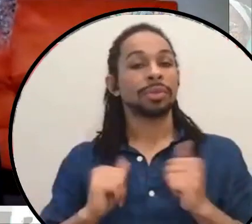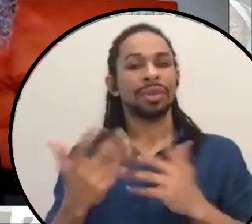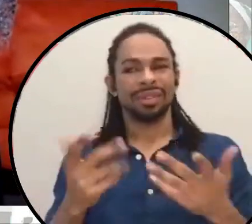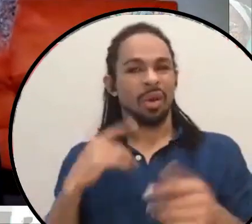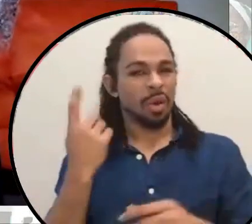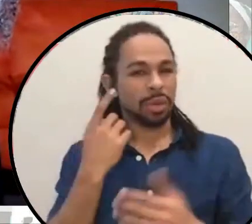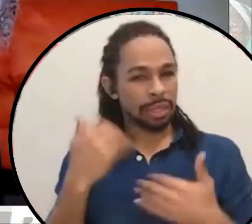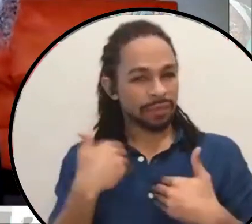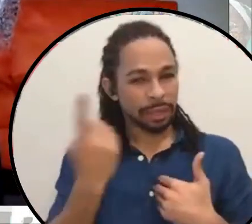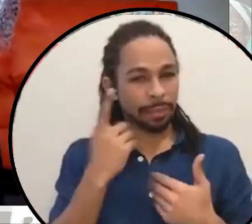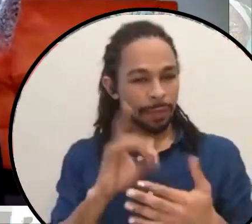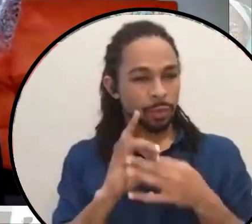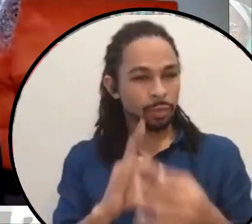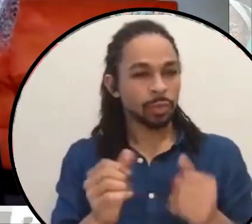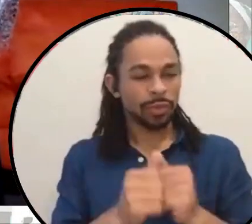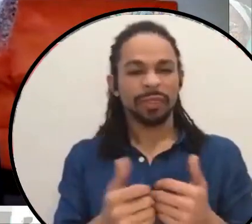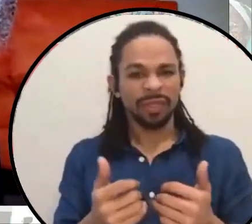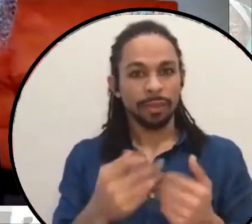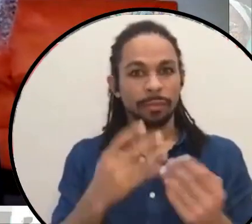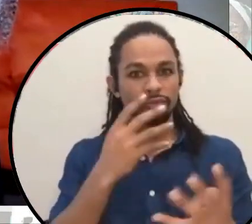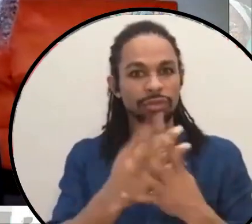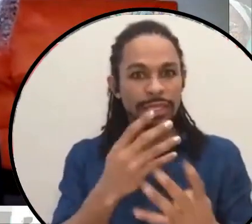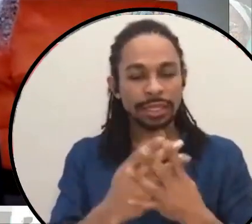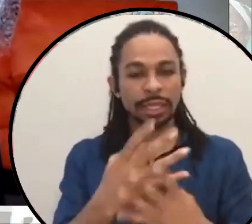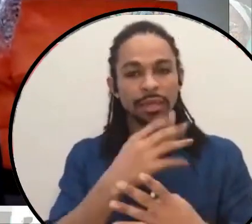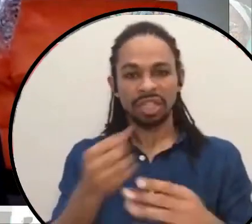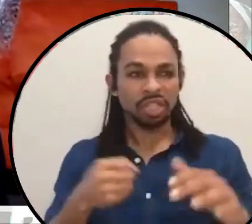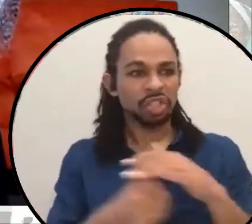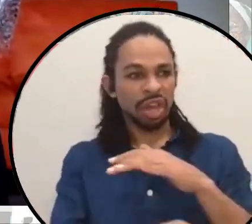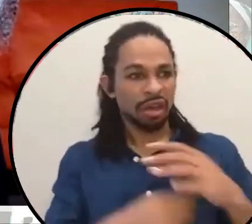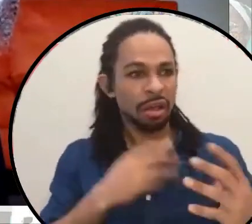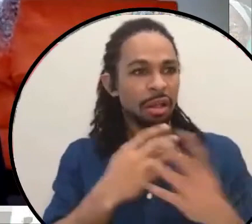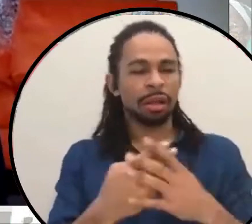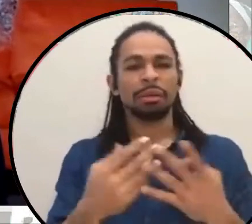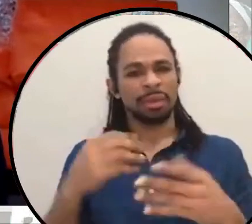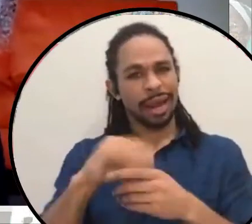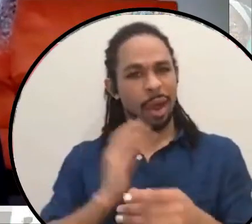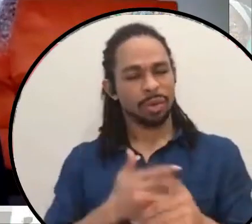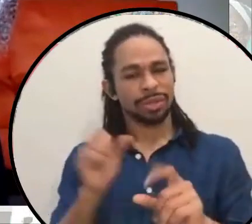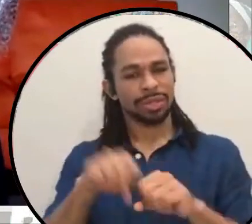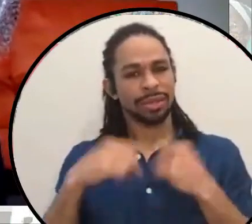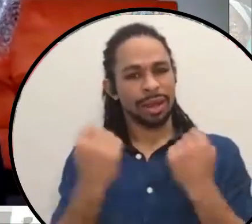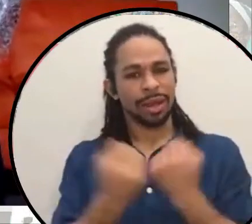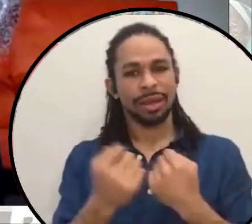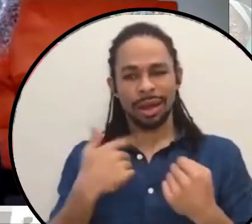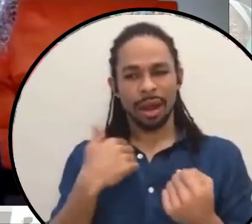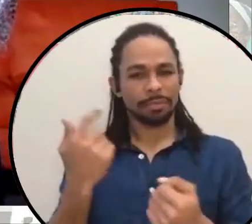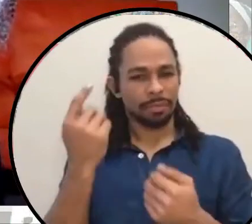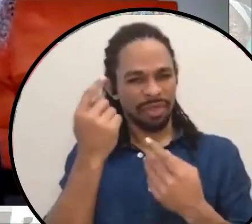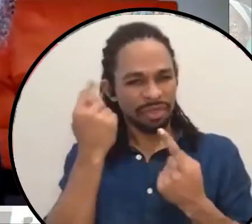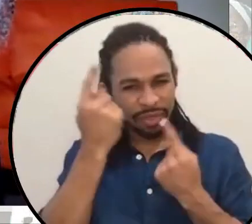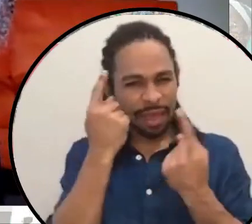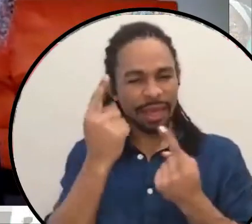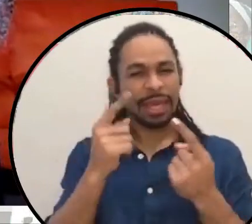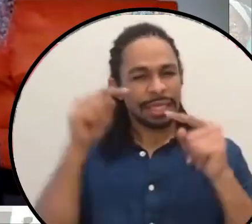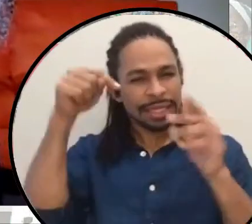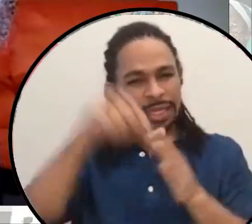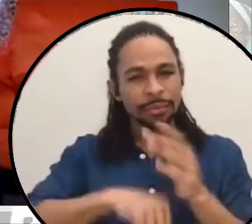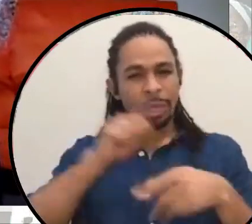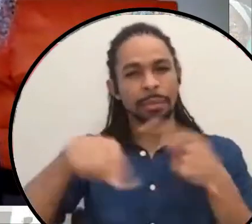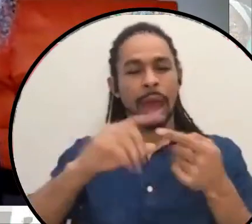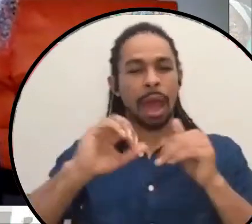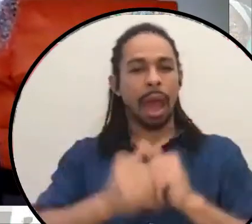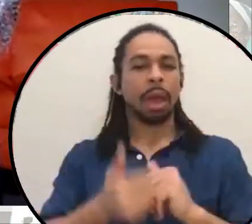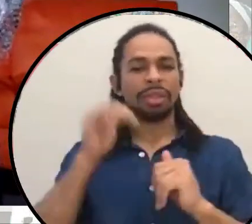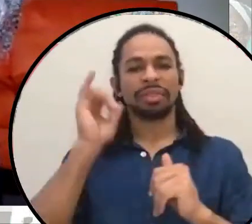And so I really wanted to think critically about what that immersion, um, did to us, um, especially in terms of